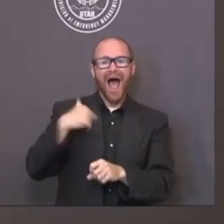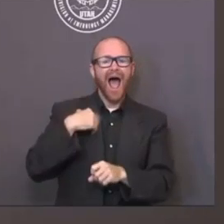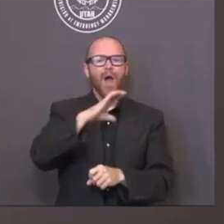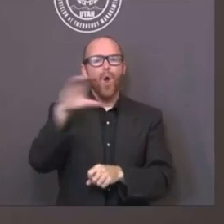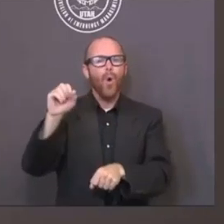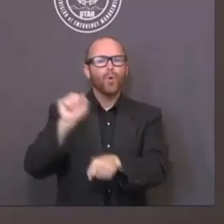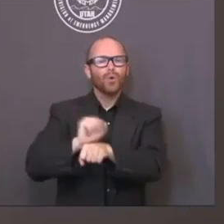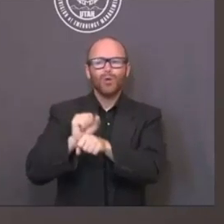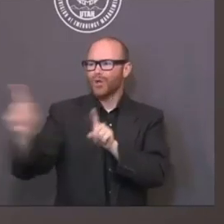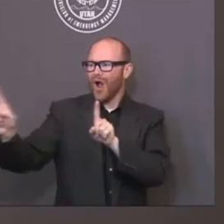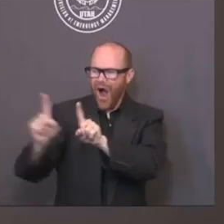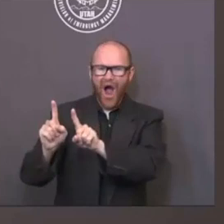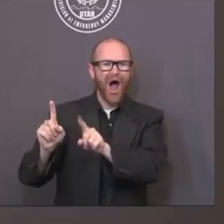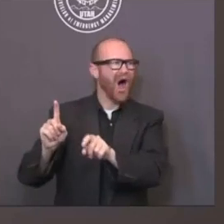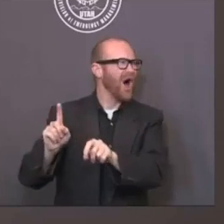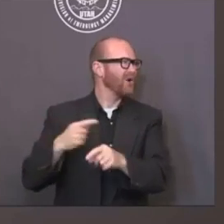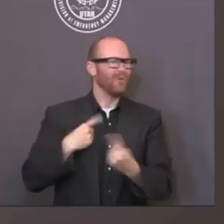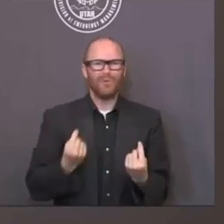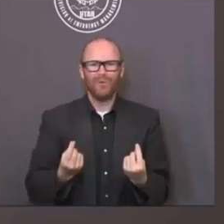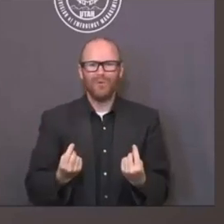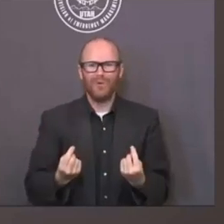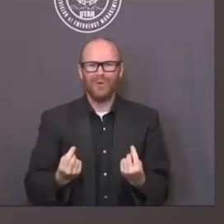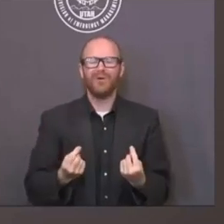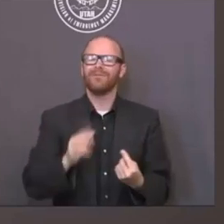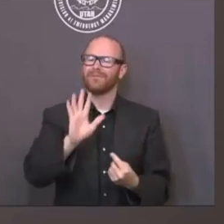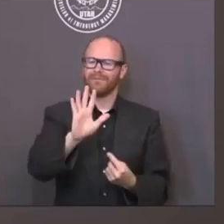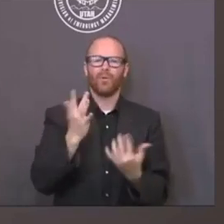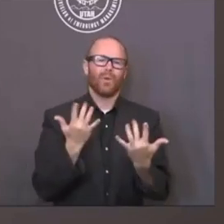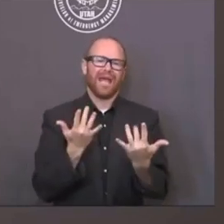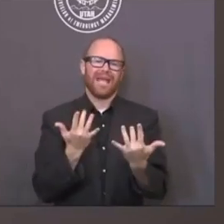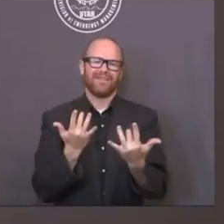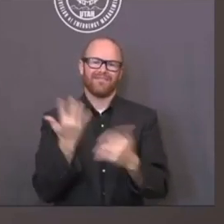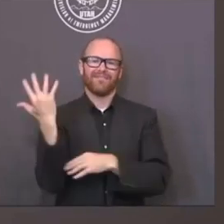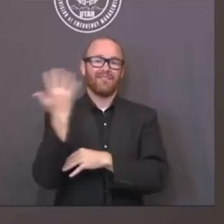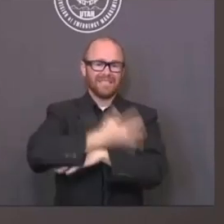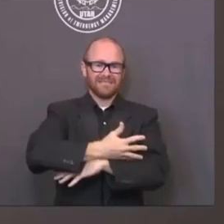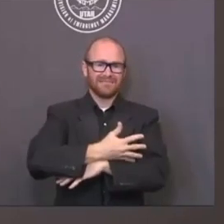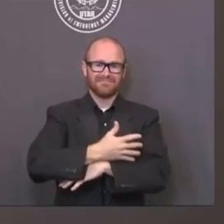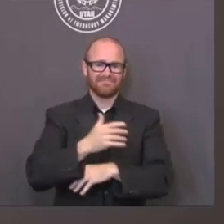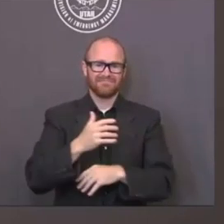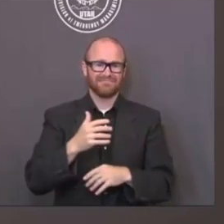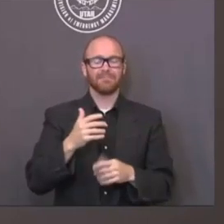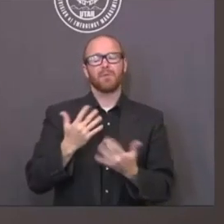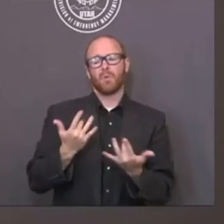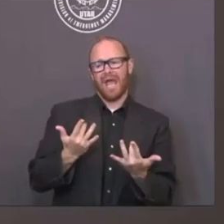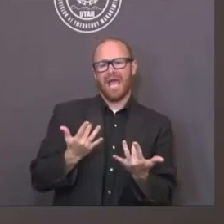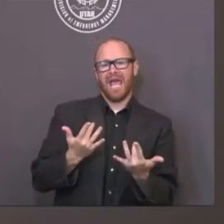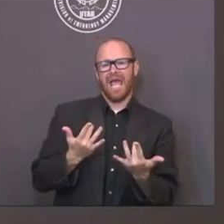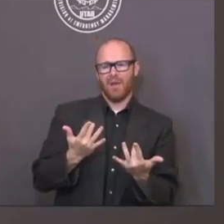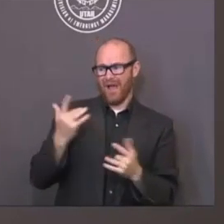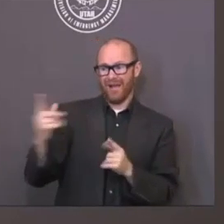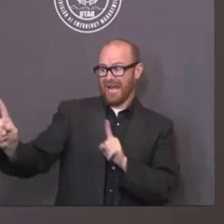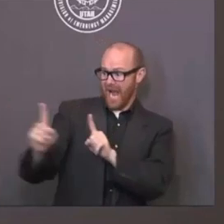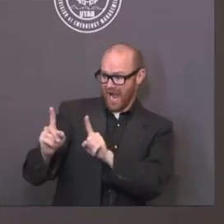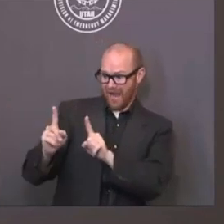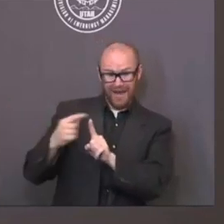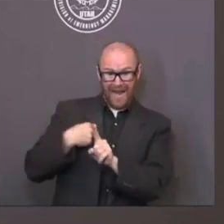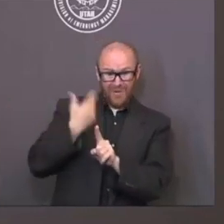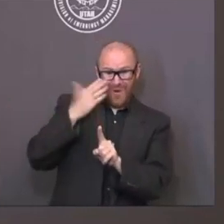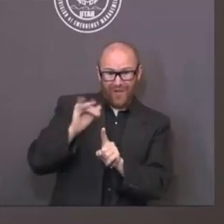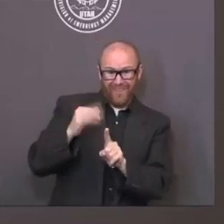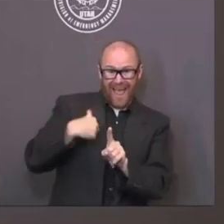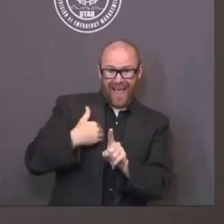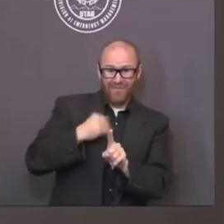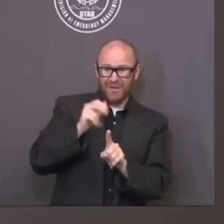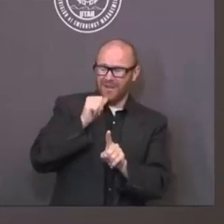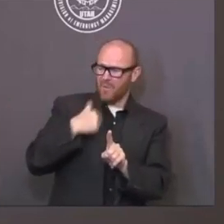And that's because the average incubation period is five days and you don't want a false negative at that point. But again, that's only for people who don't